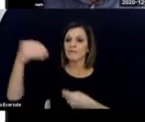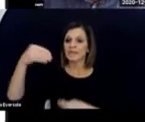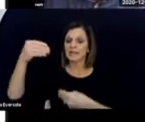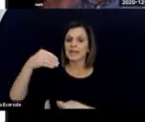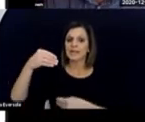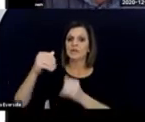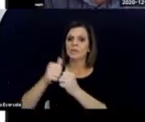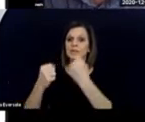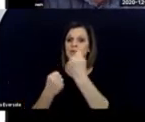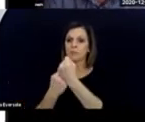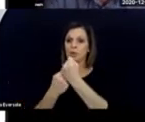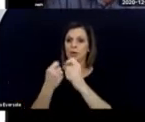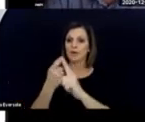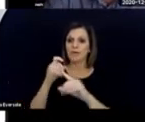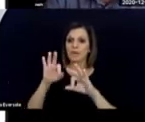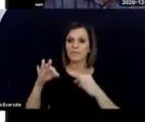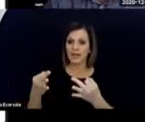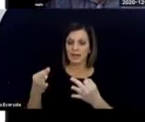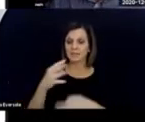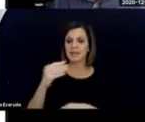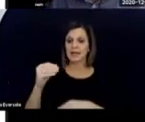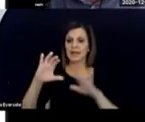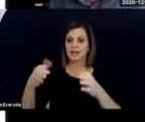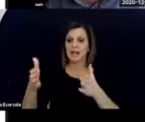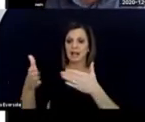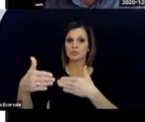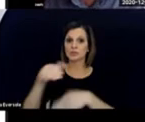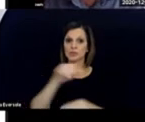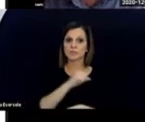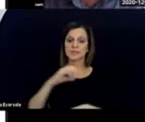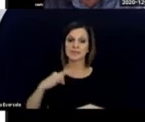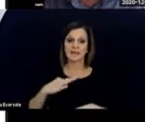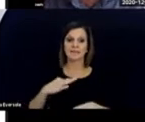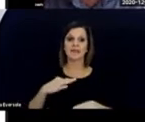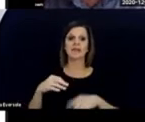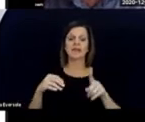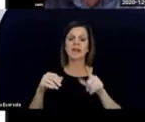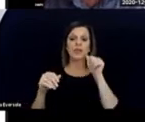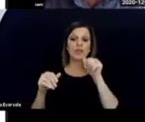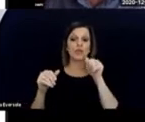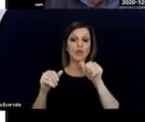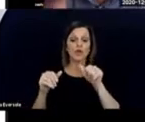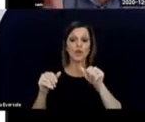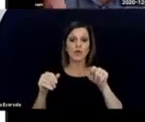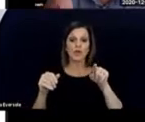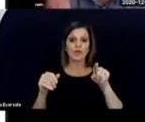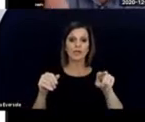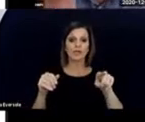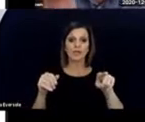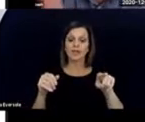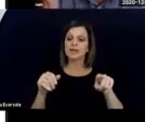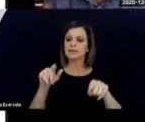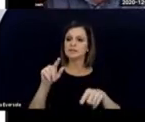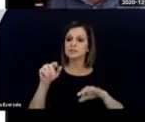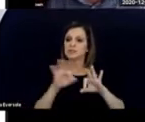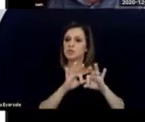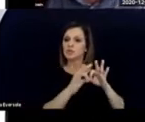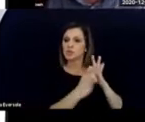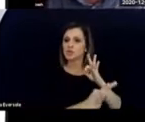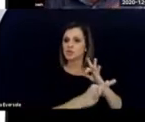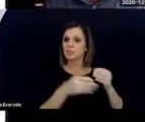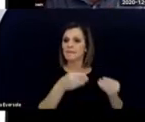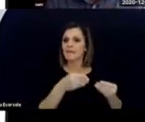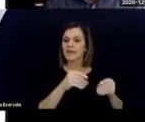staff for some time. The girl on the right is tube fed but has never seen anyone this actively